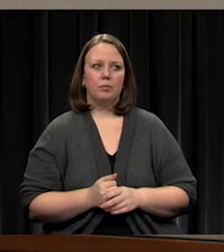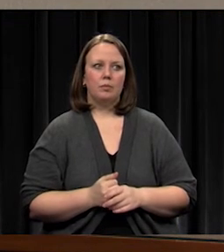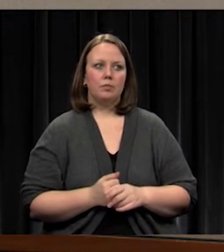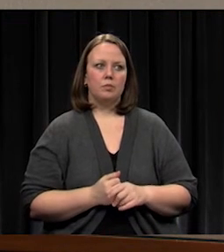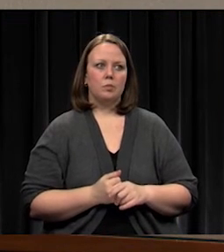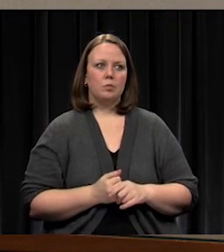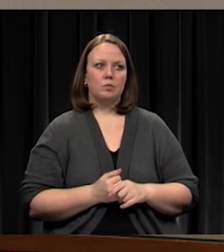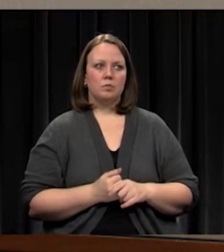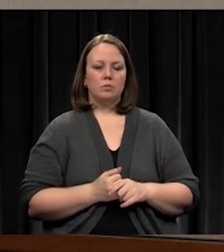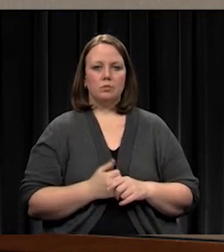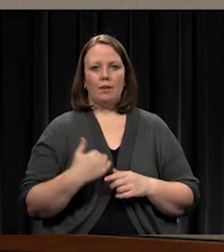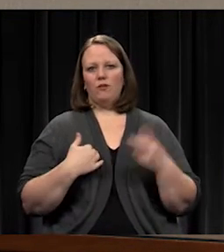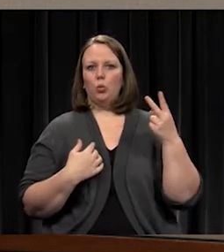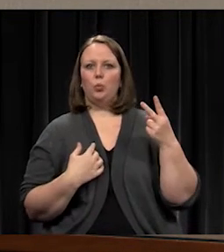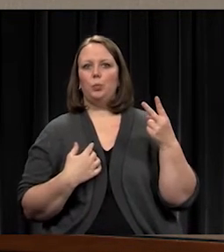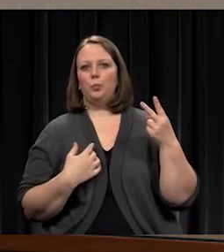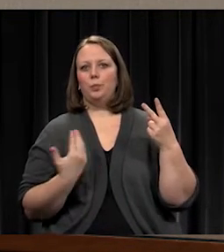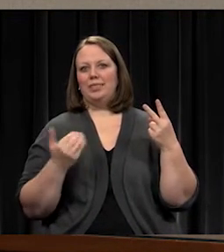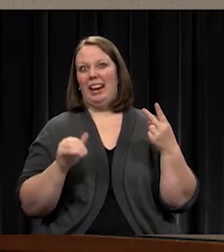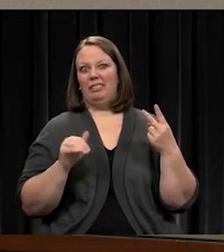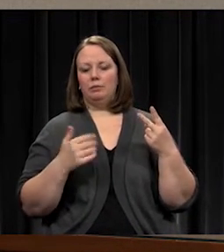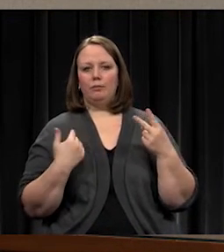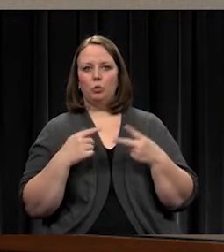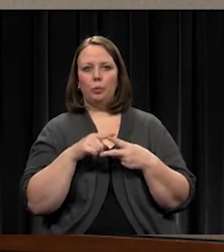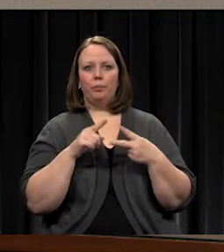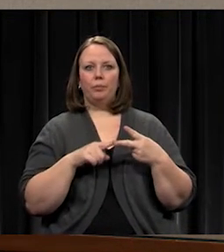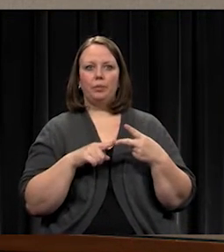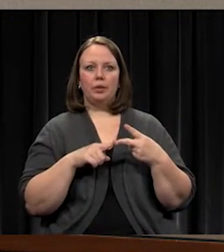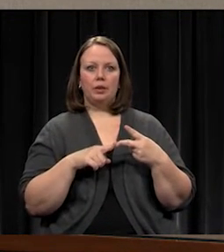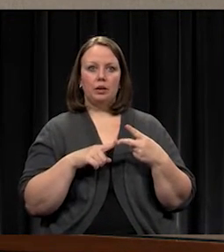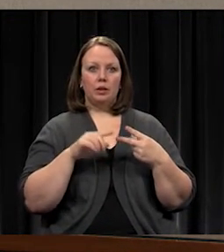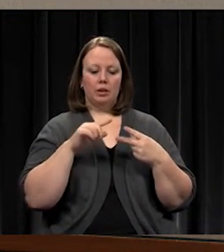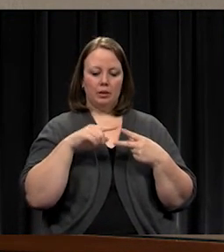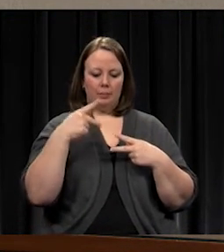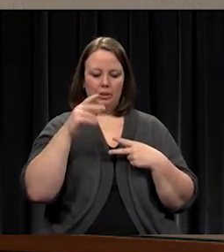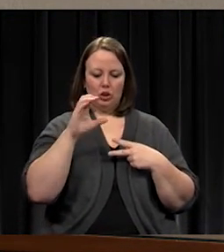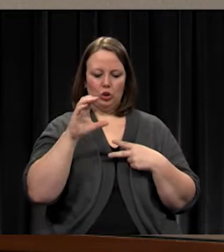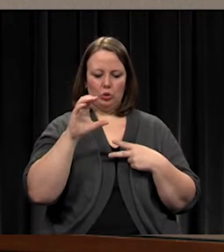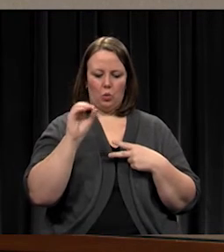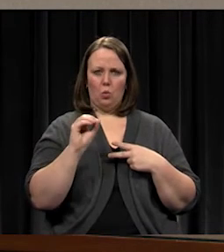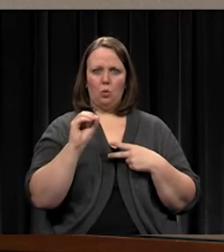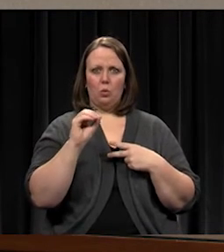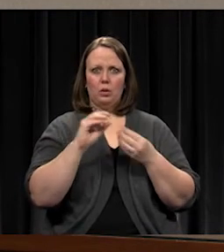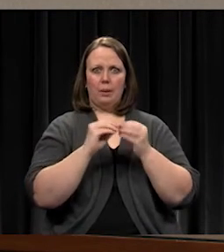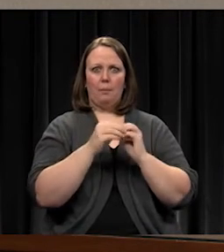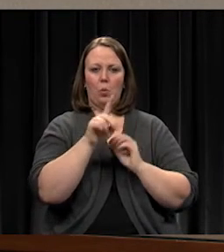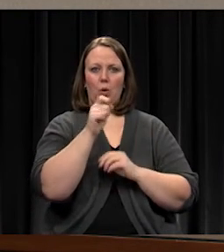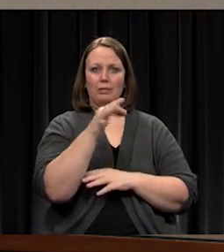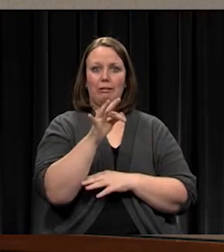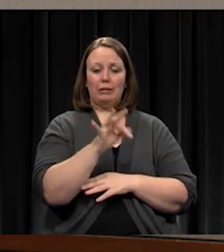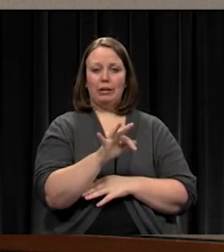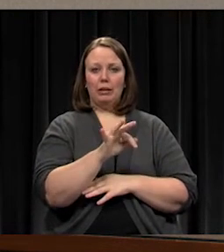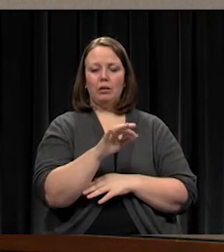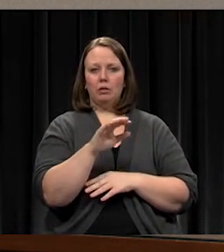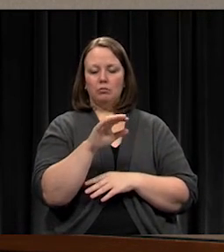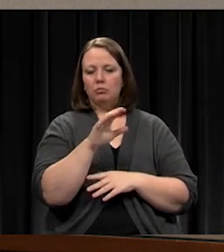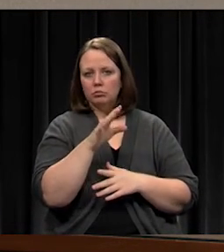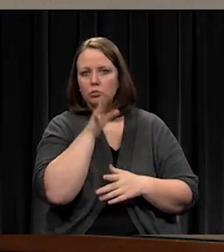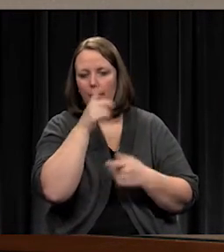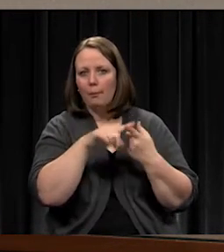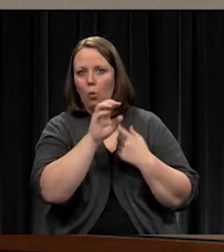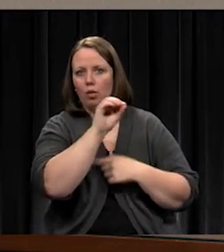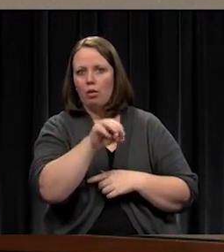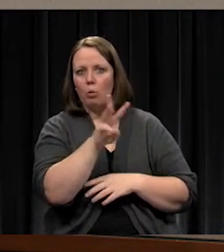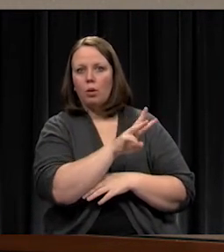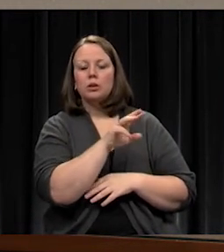We have two tonight. PCO number 119. The building was designed, this is West High School, was designed